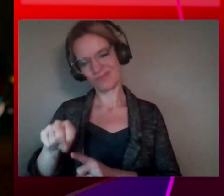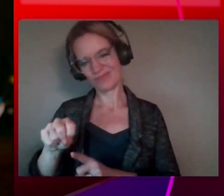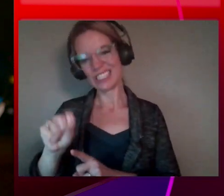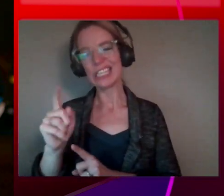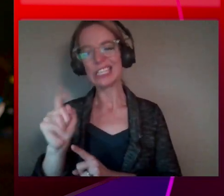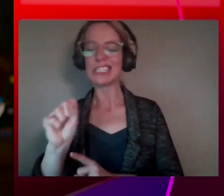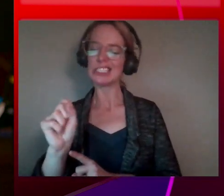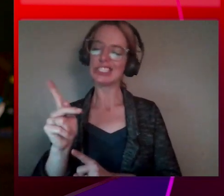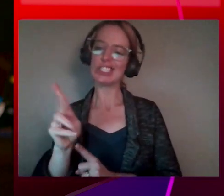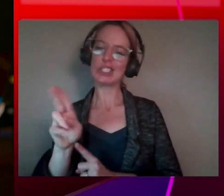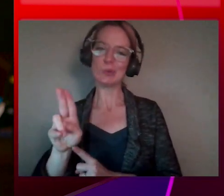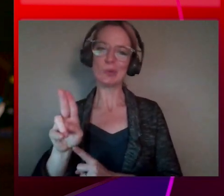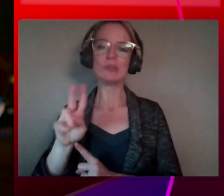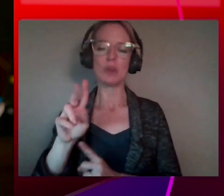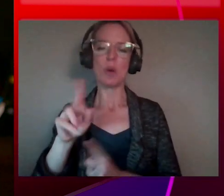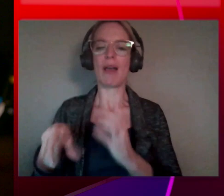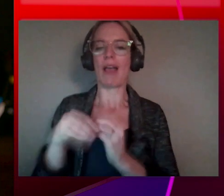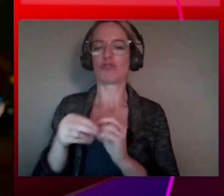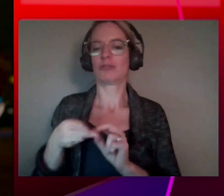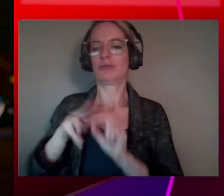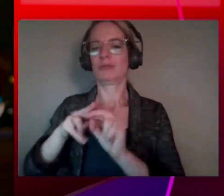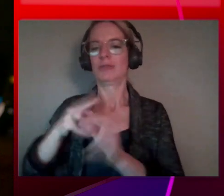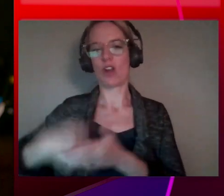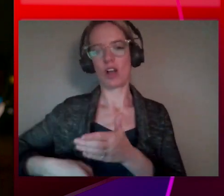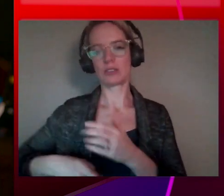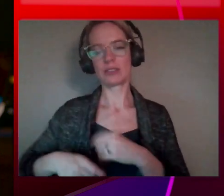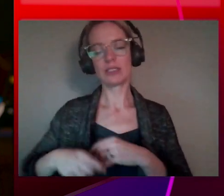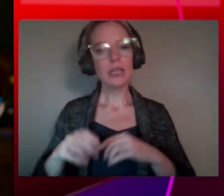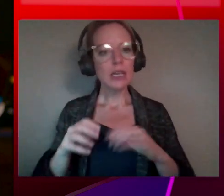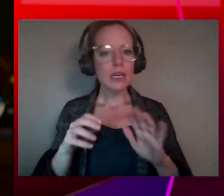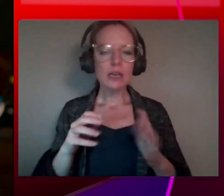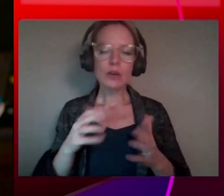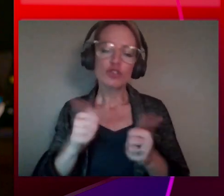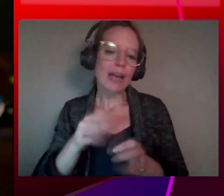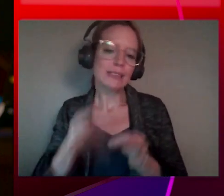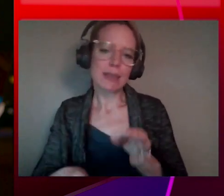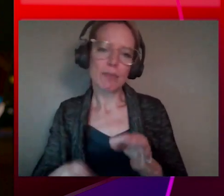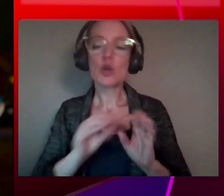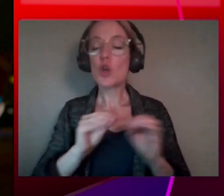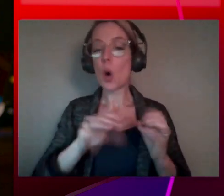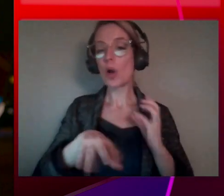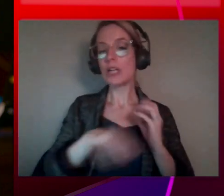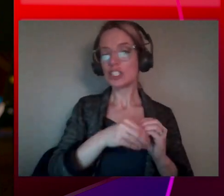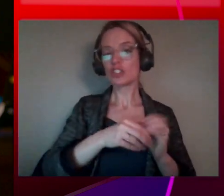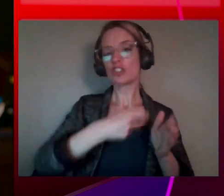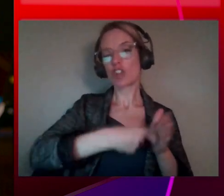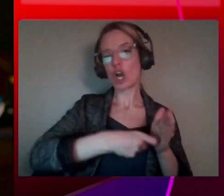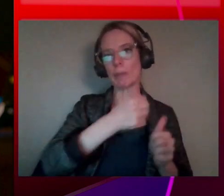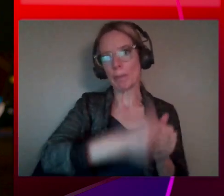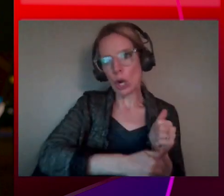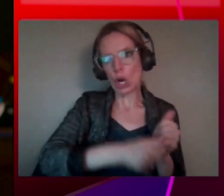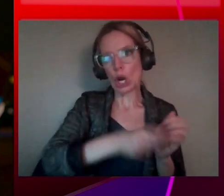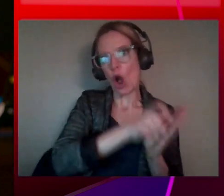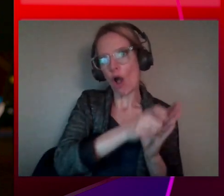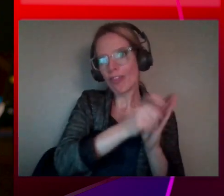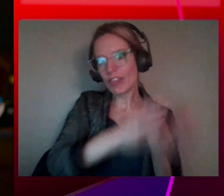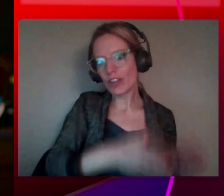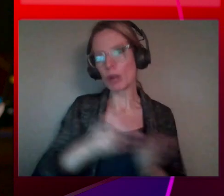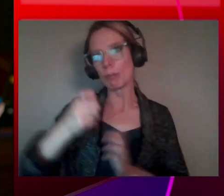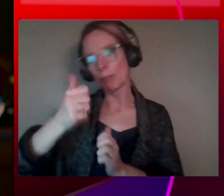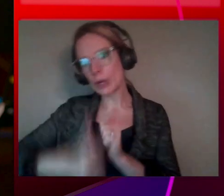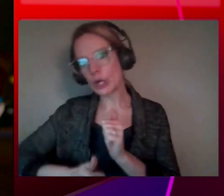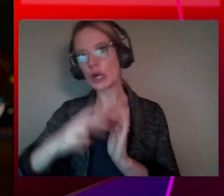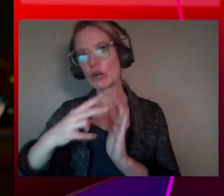possible from a pricing standpoint. So there's no additional charges for like authors and readers, but purely on a